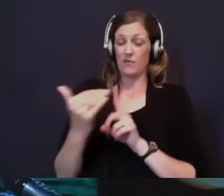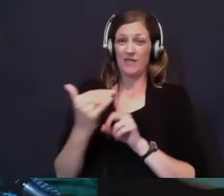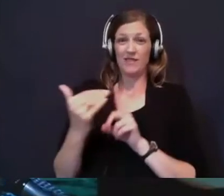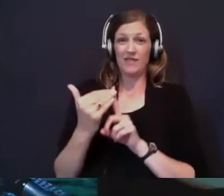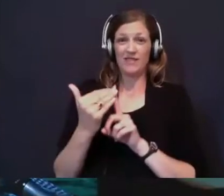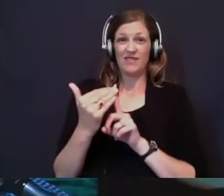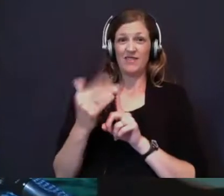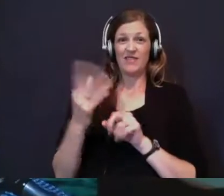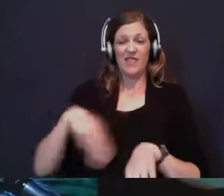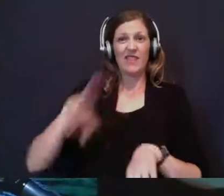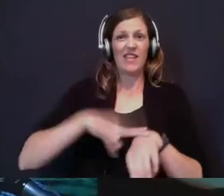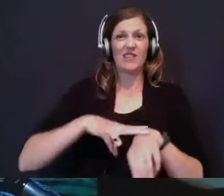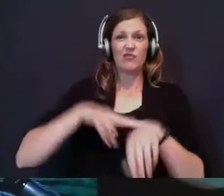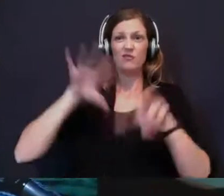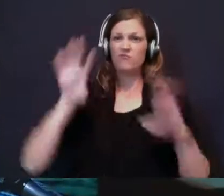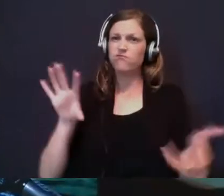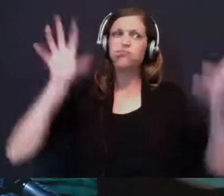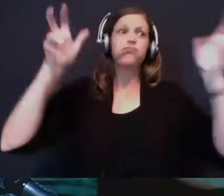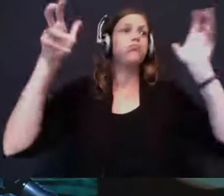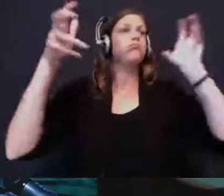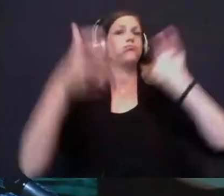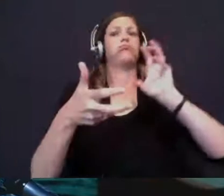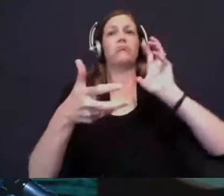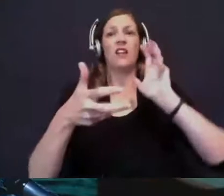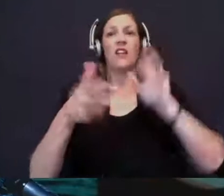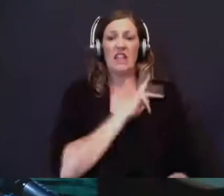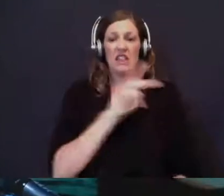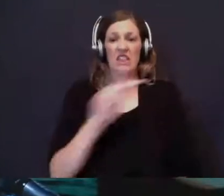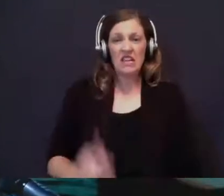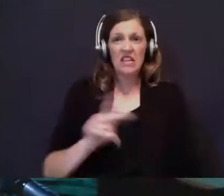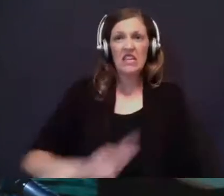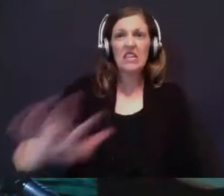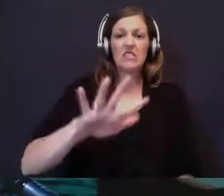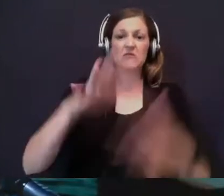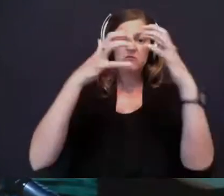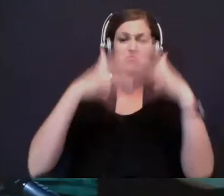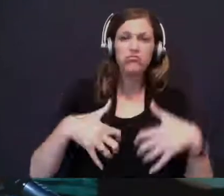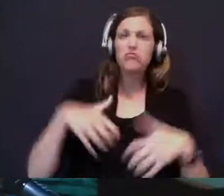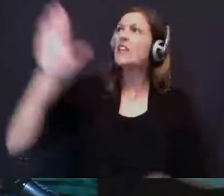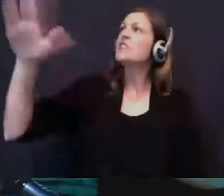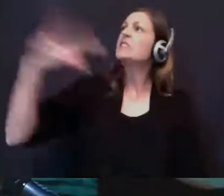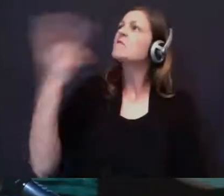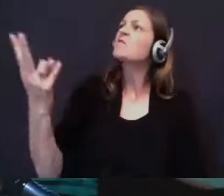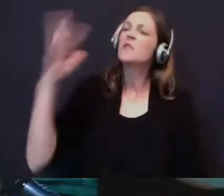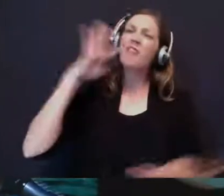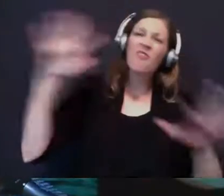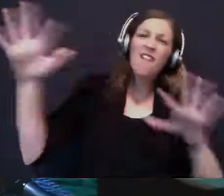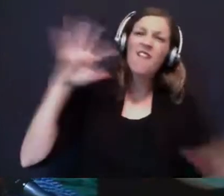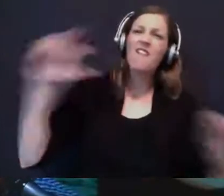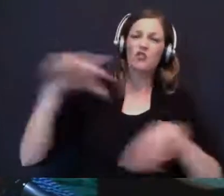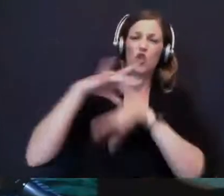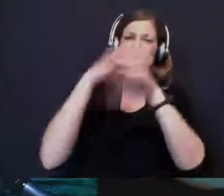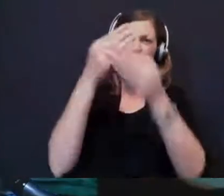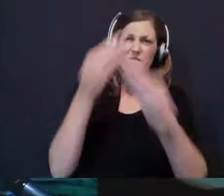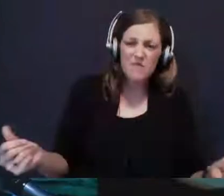nations are in chaos. And the kingdoms crumble. God's voice thunders and the earth melts. The Lord of heaven's armies is